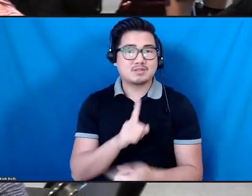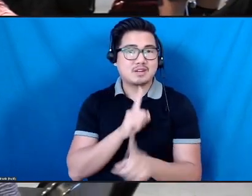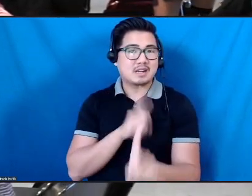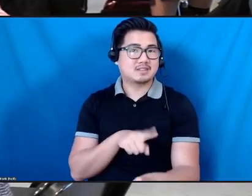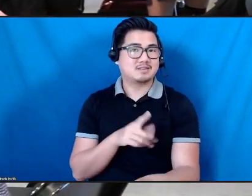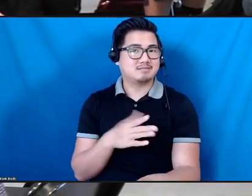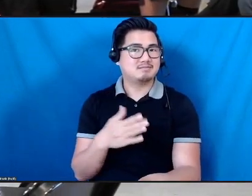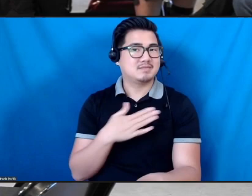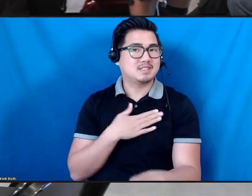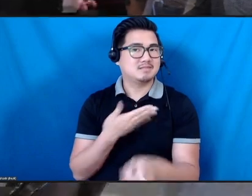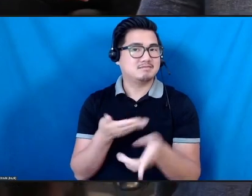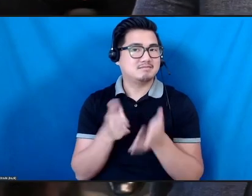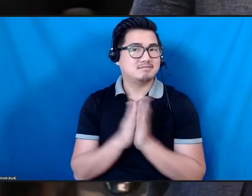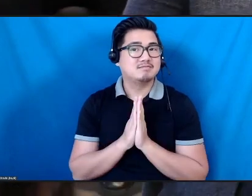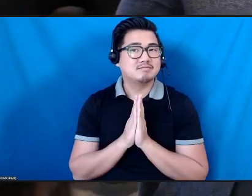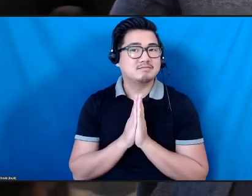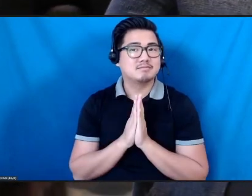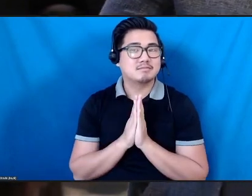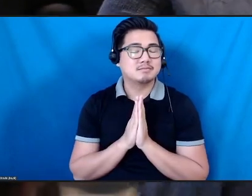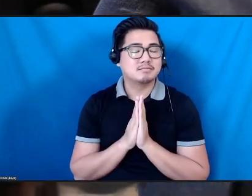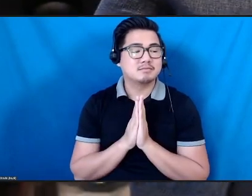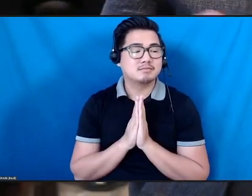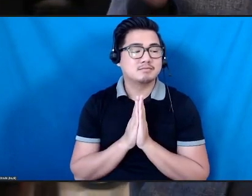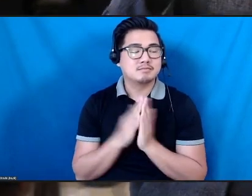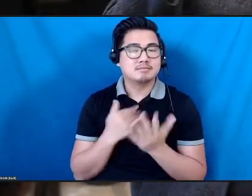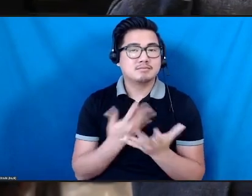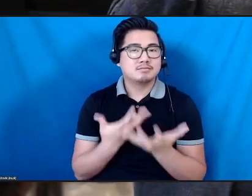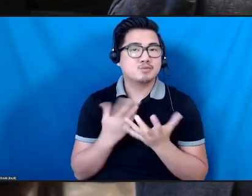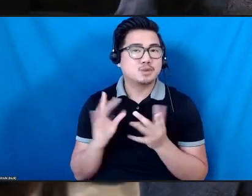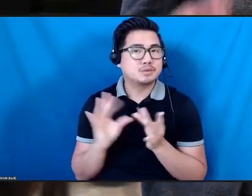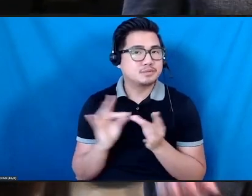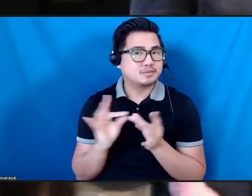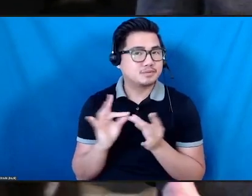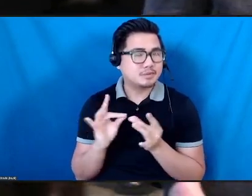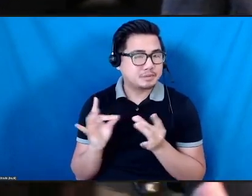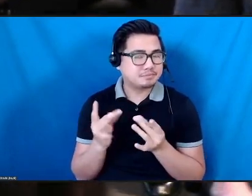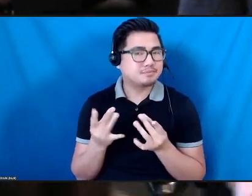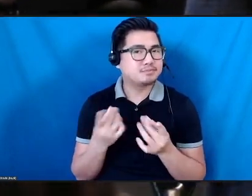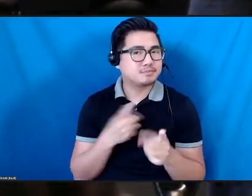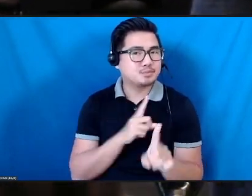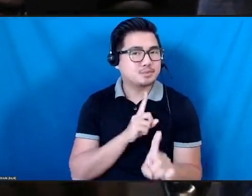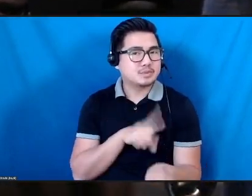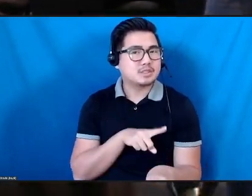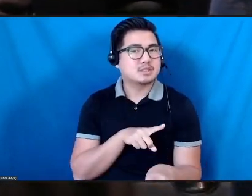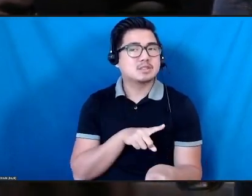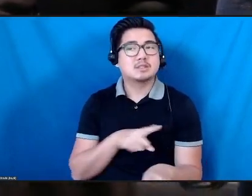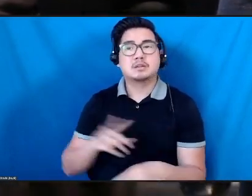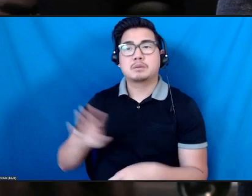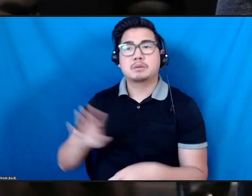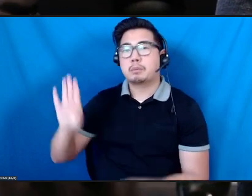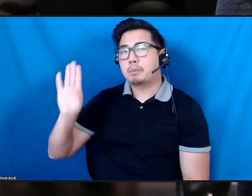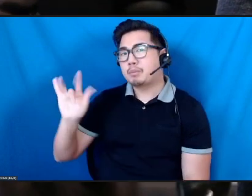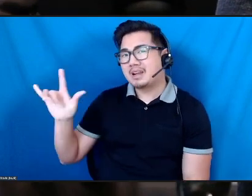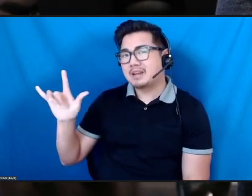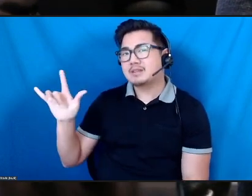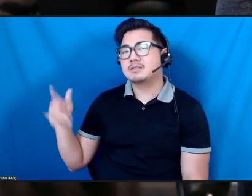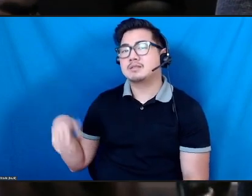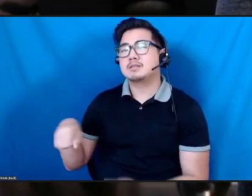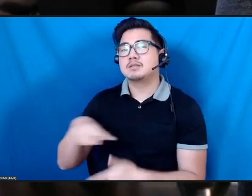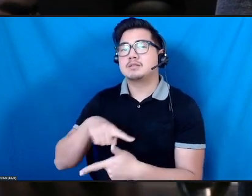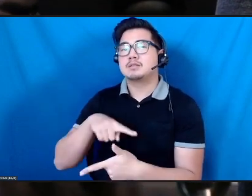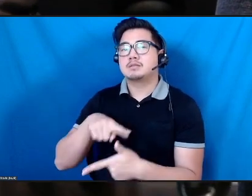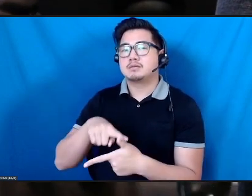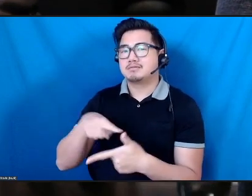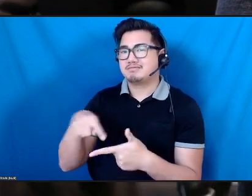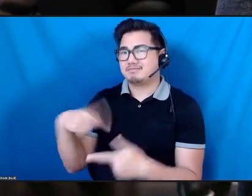that I wanted to say in response, because it is something that we've thought about, that Bill and I and Abu Dhabi think about a lot, is the